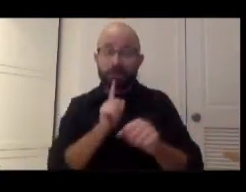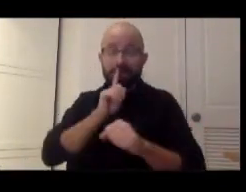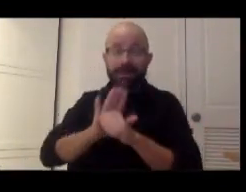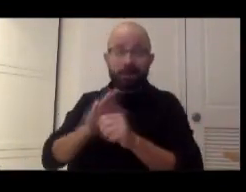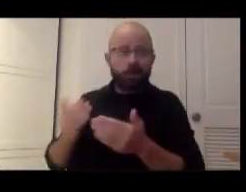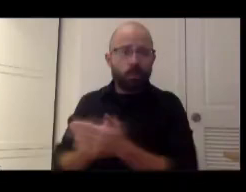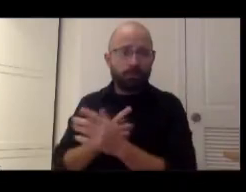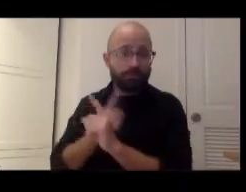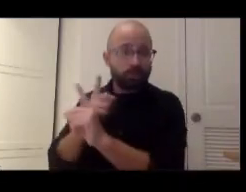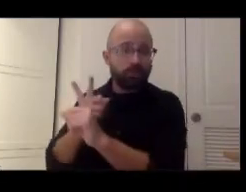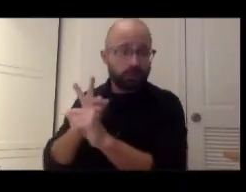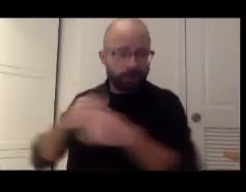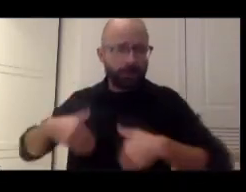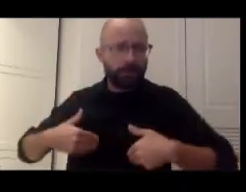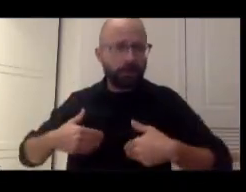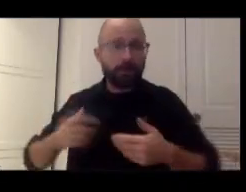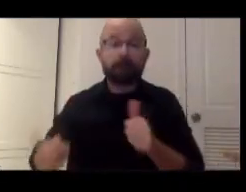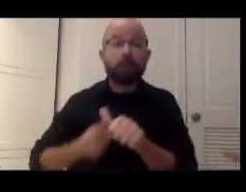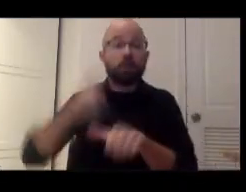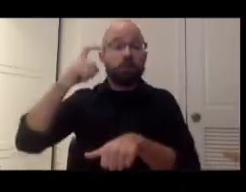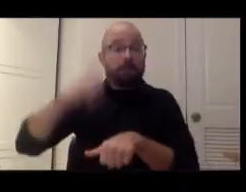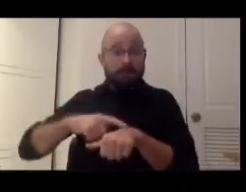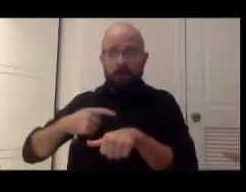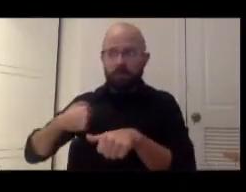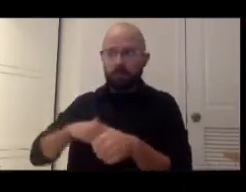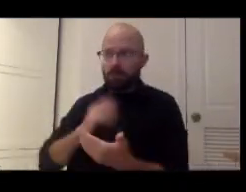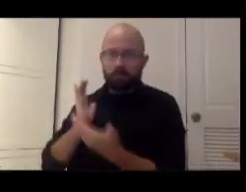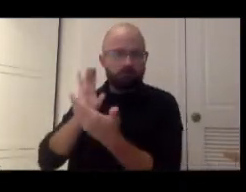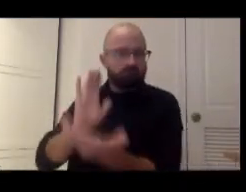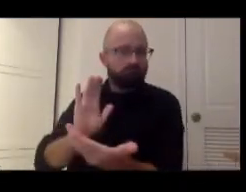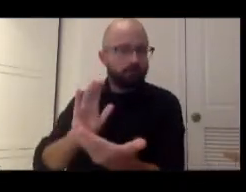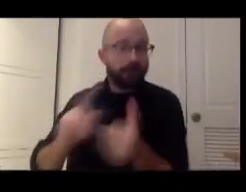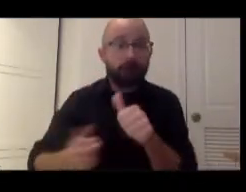forth for the first time what we think is one of the only